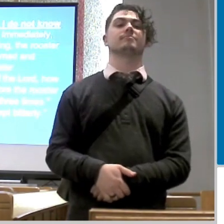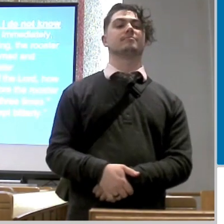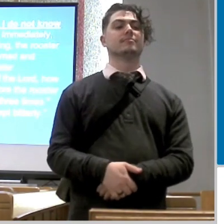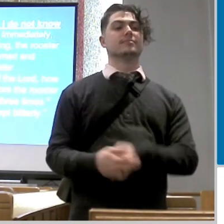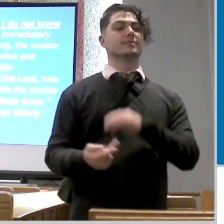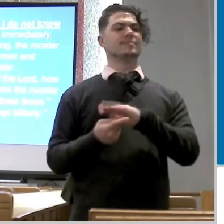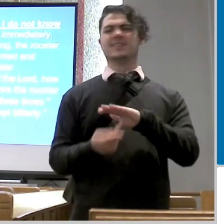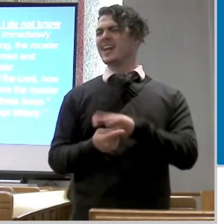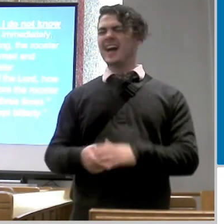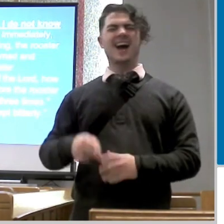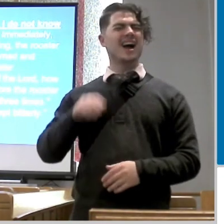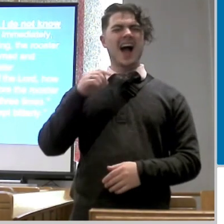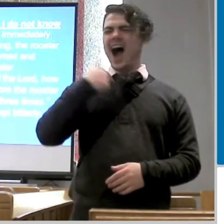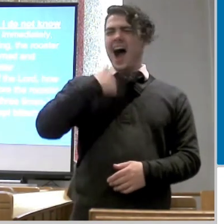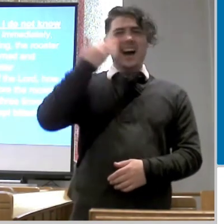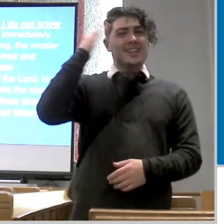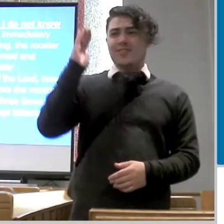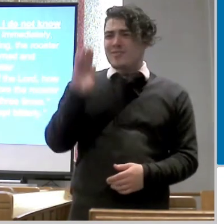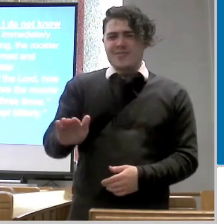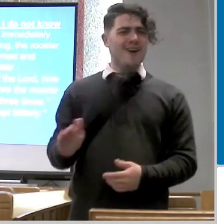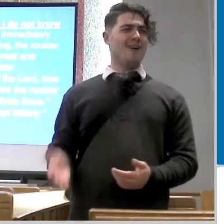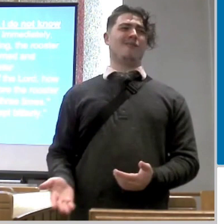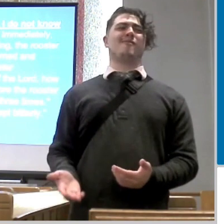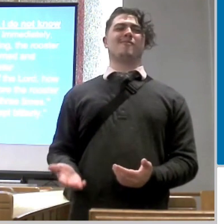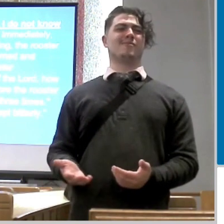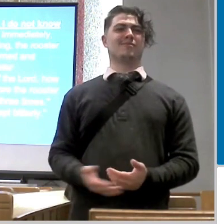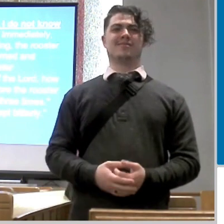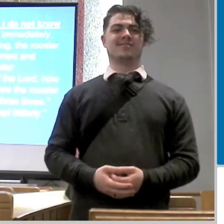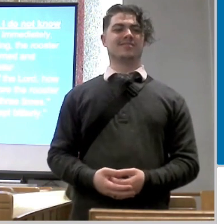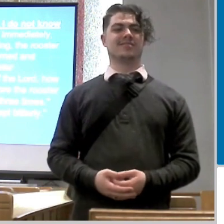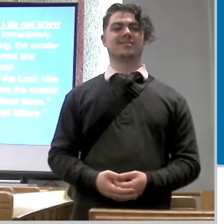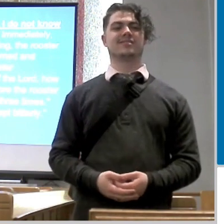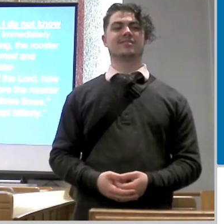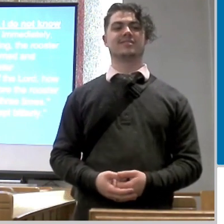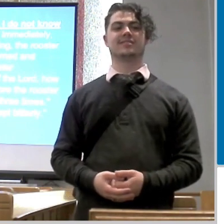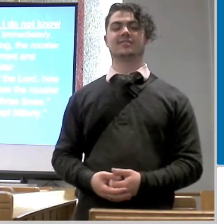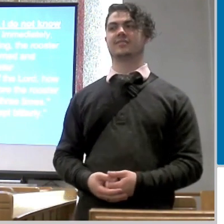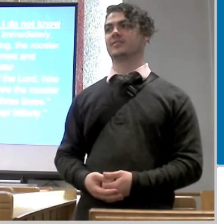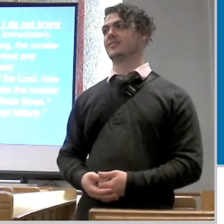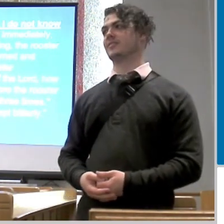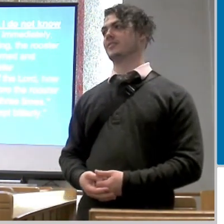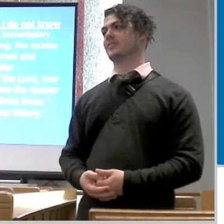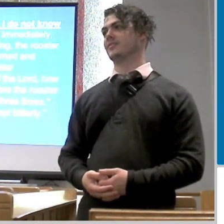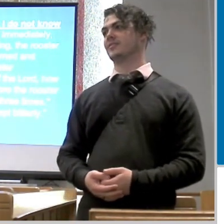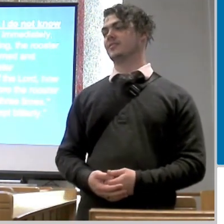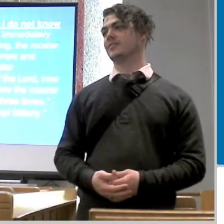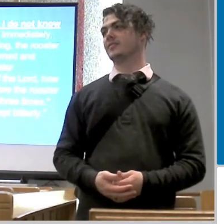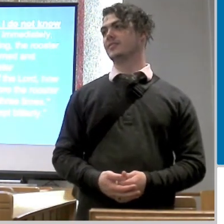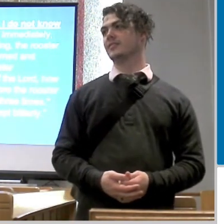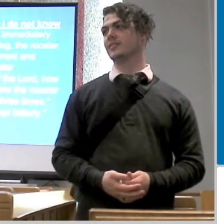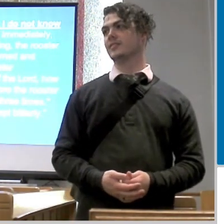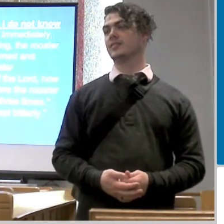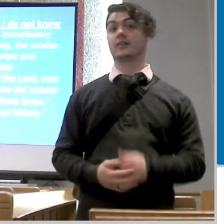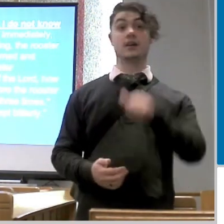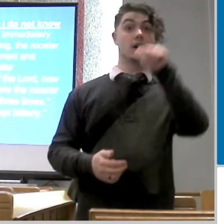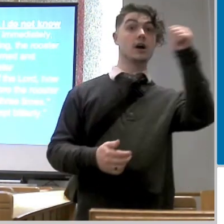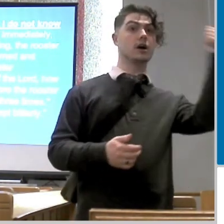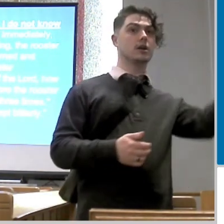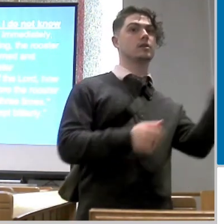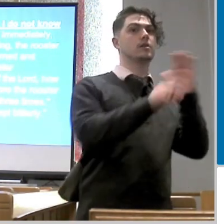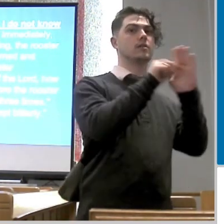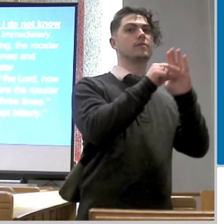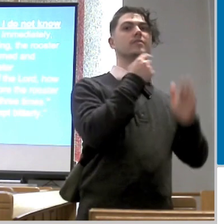man i do not know what you're saying now in other verses in the scripture it says that peter cursed